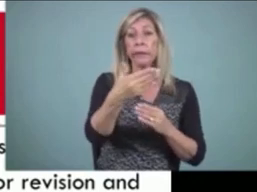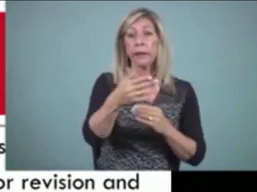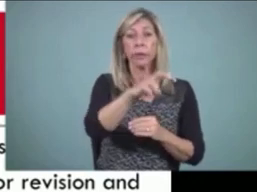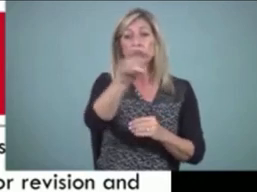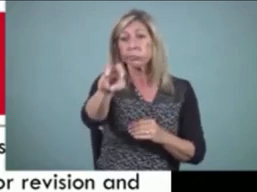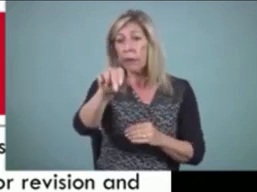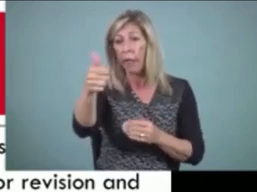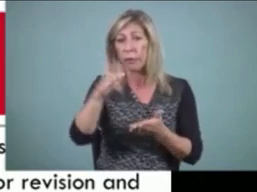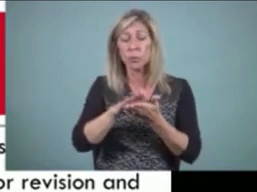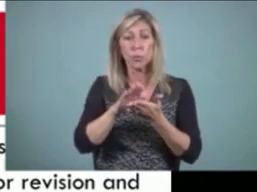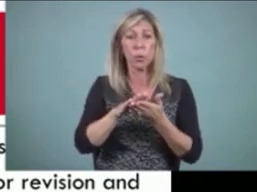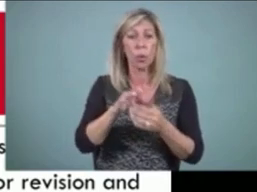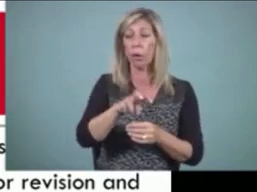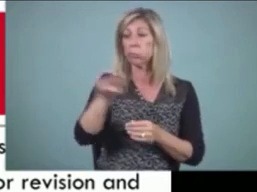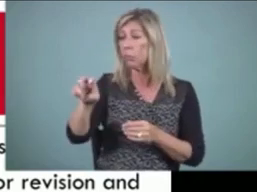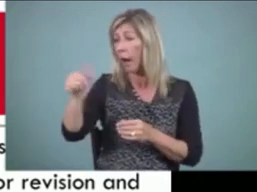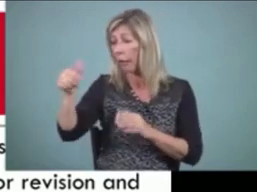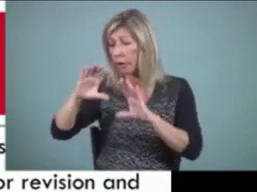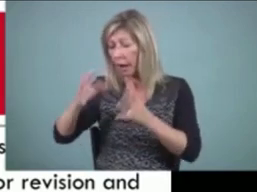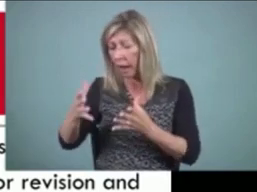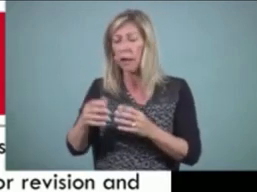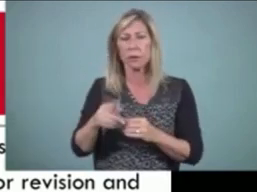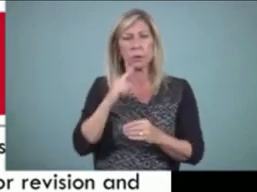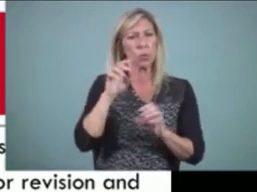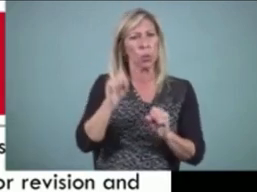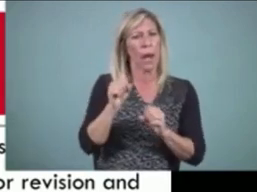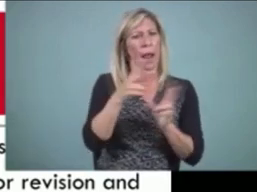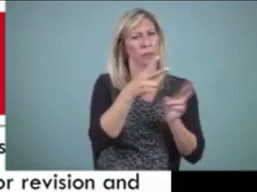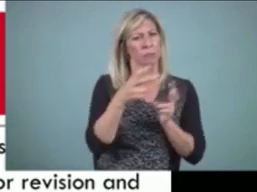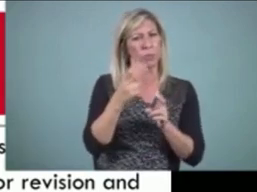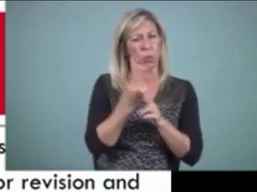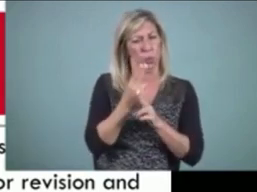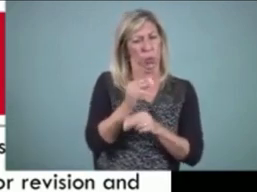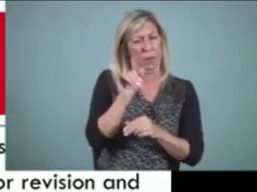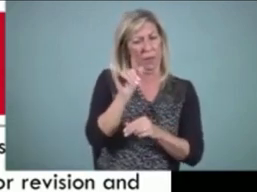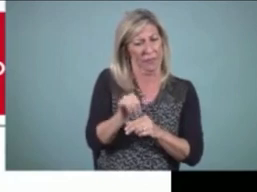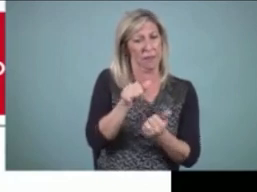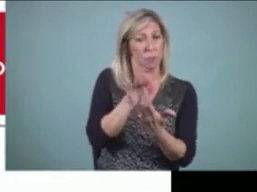It's a very flexible approach. Next slide, please.